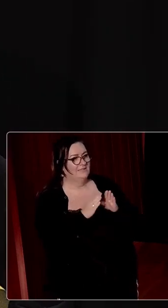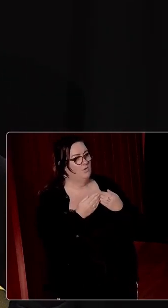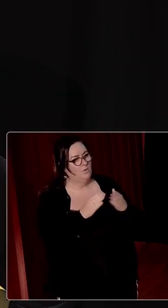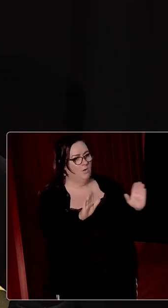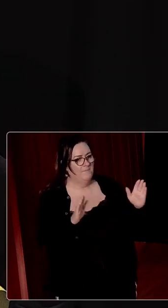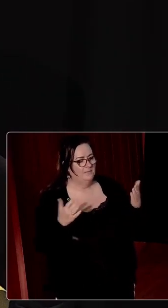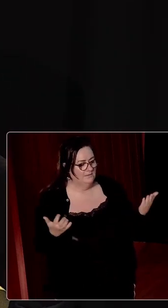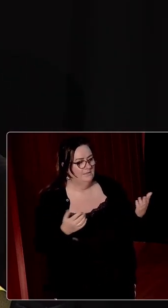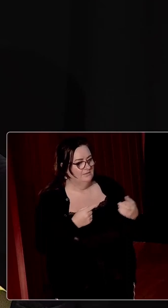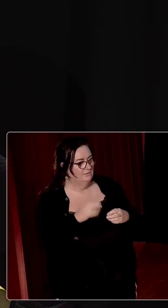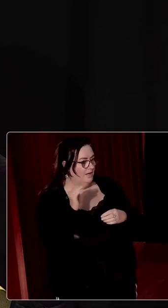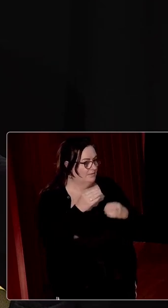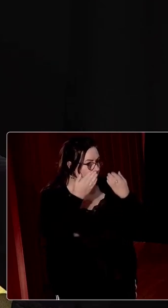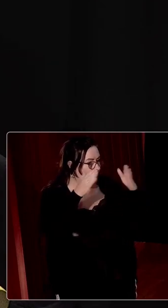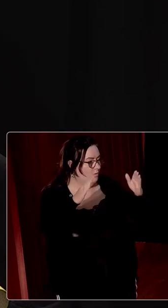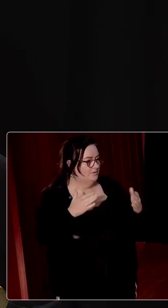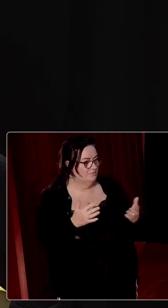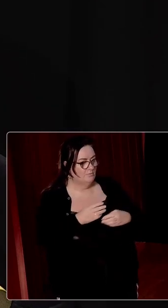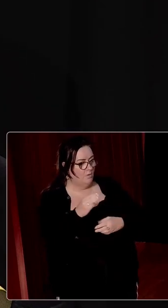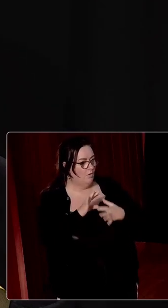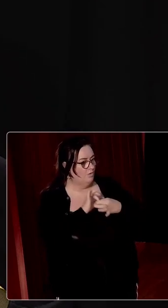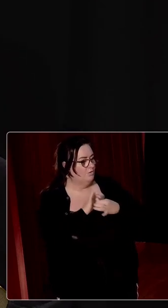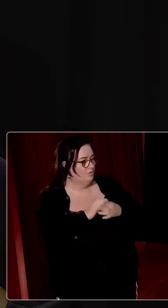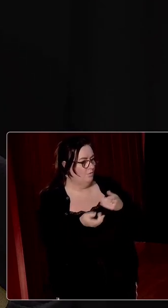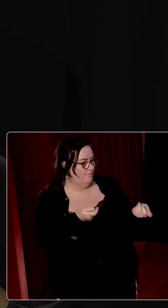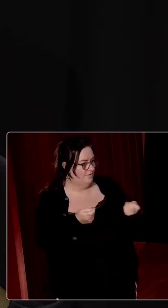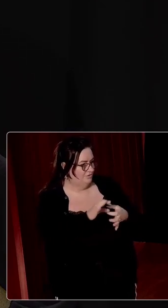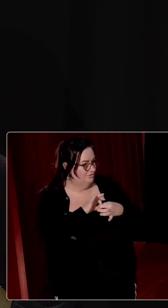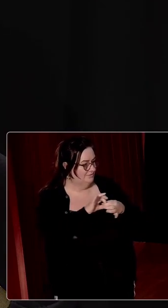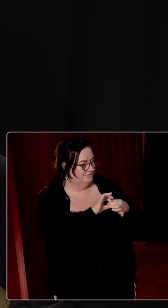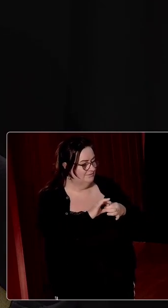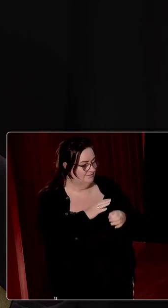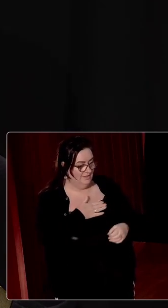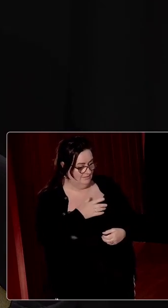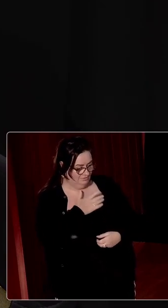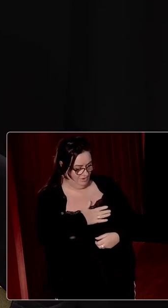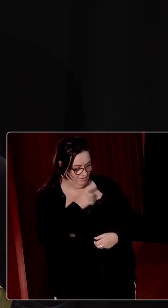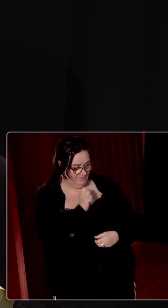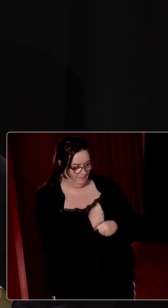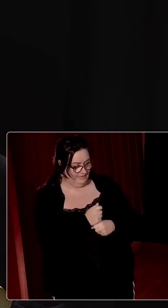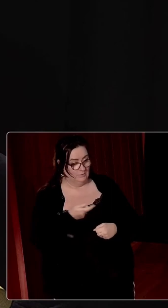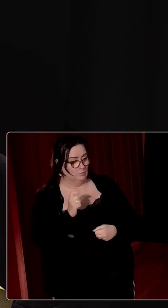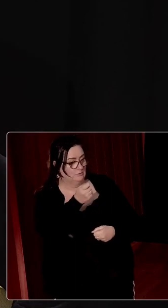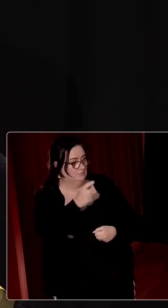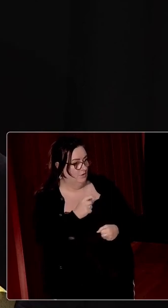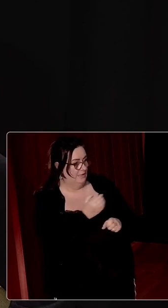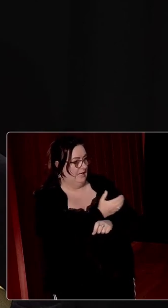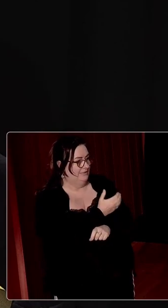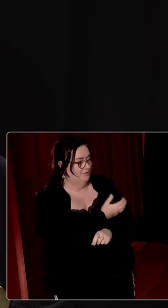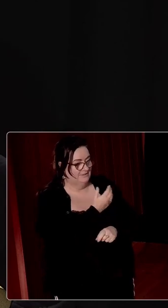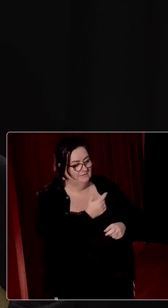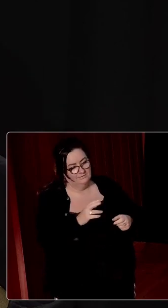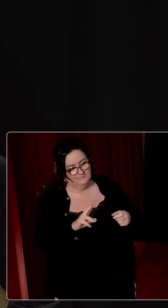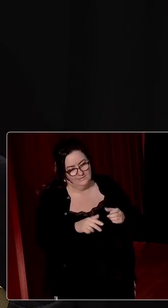possibility of, you know, greater cooperation. Yeah. And, you we weren't just talking about tourism or electricity as